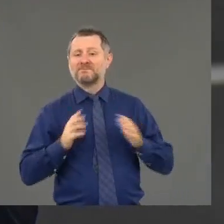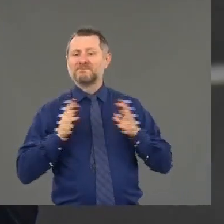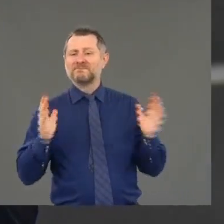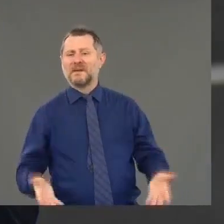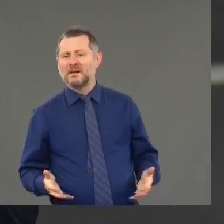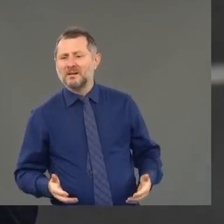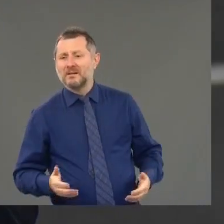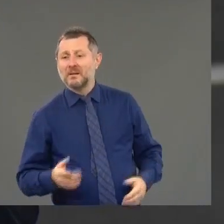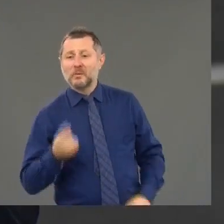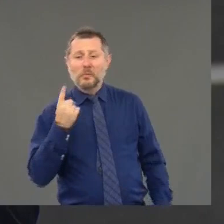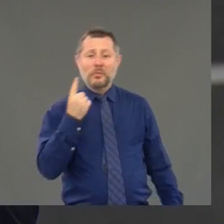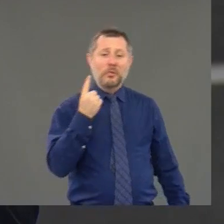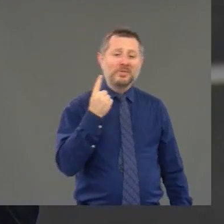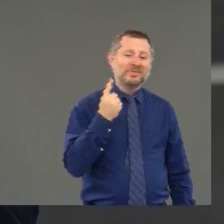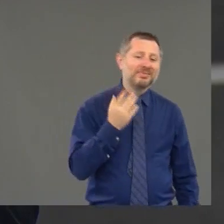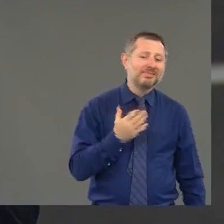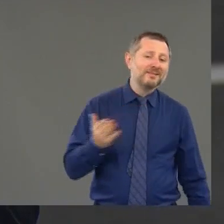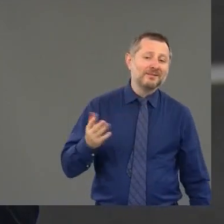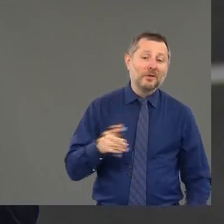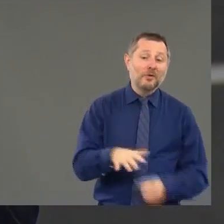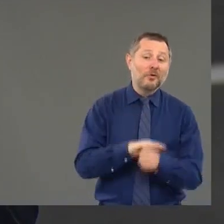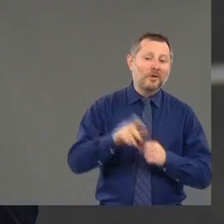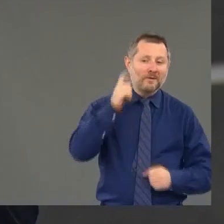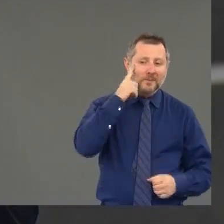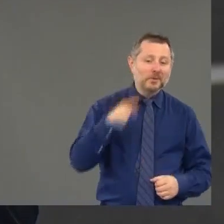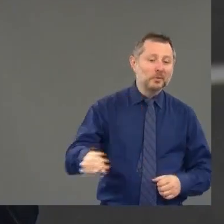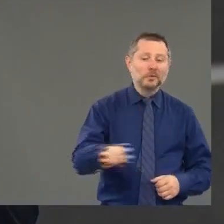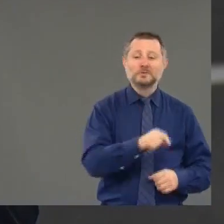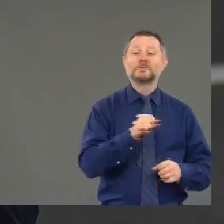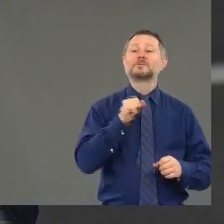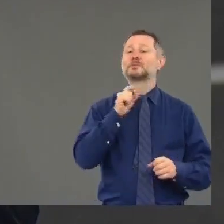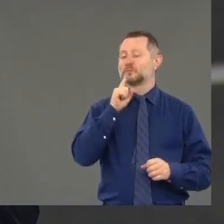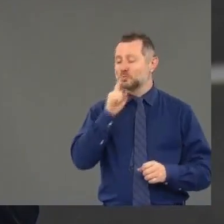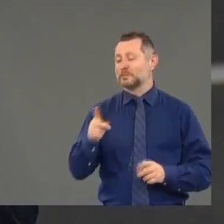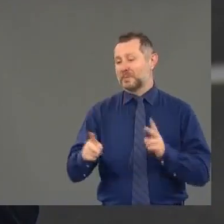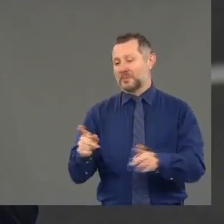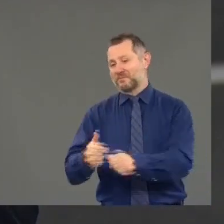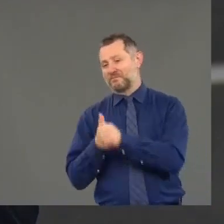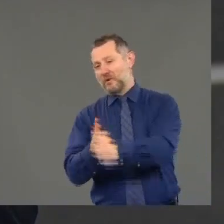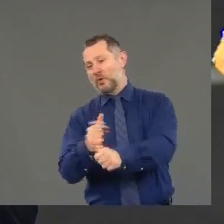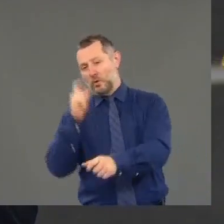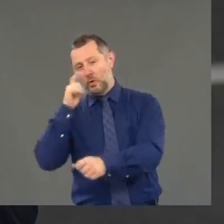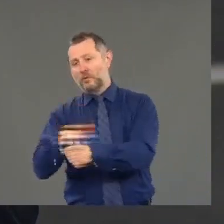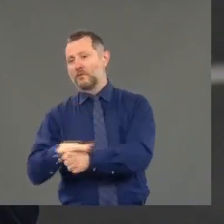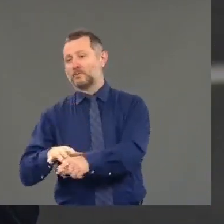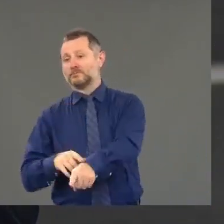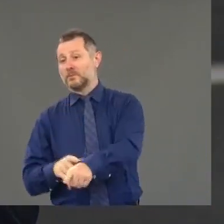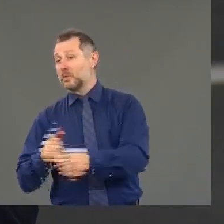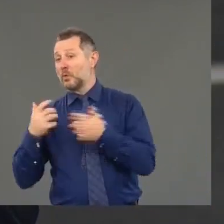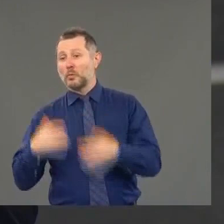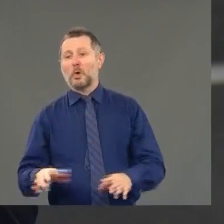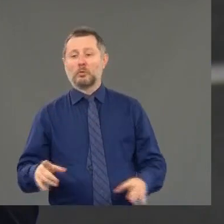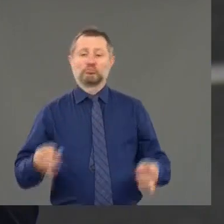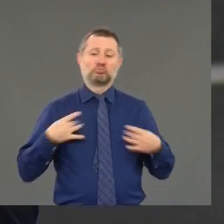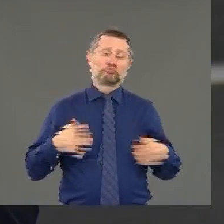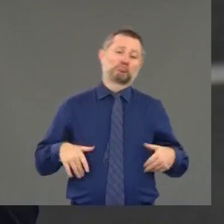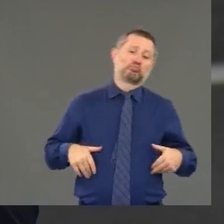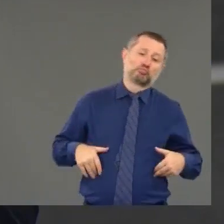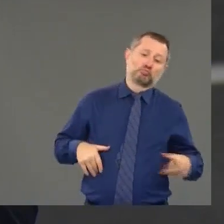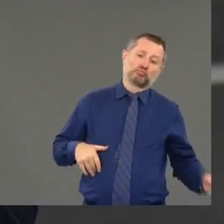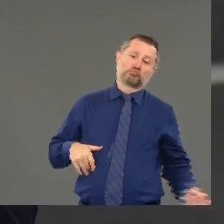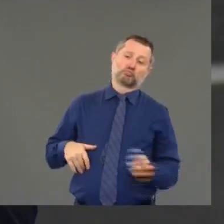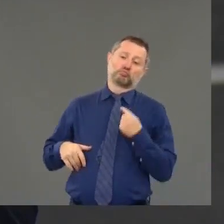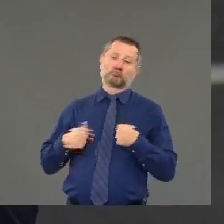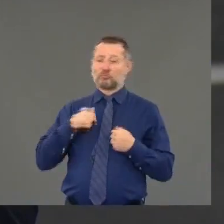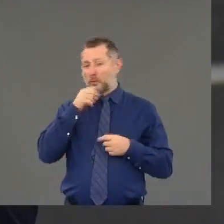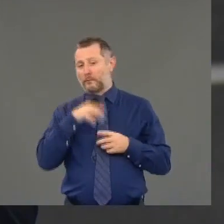the local government to do is actually enforce them. Now they don't want to enforce them because they're not popular. You know, nobody wants to go to the bar and say,